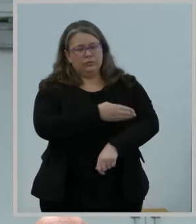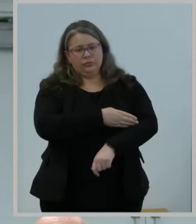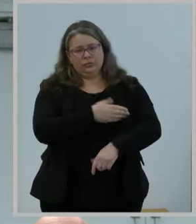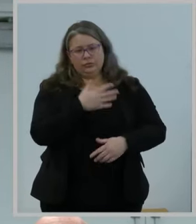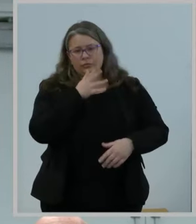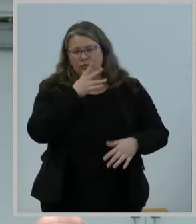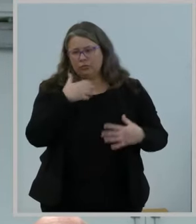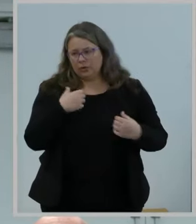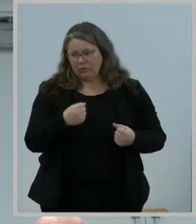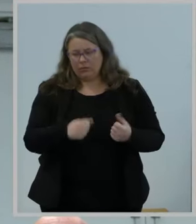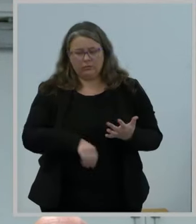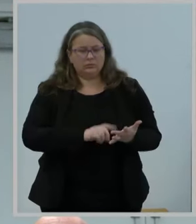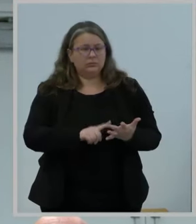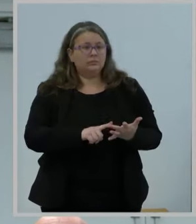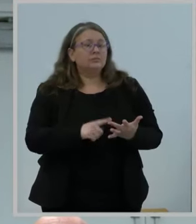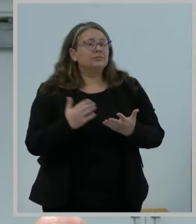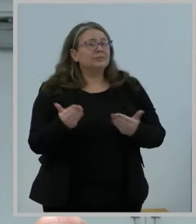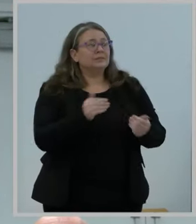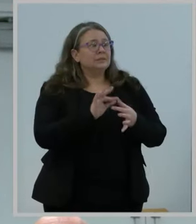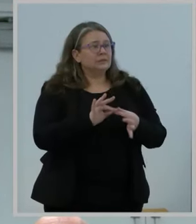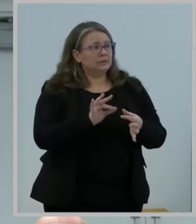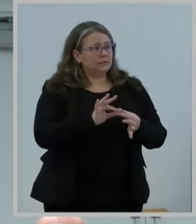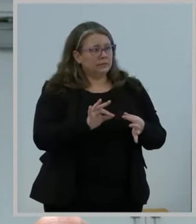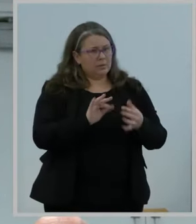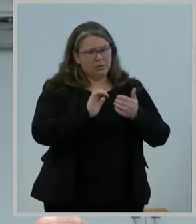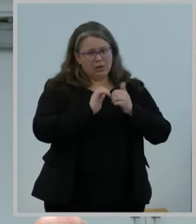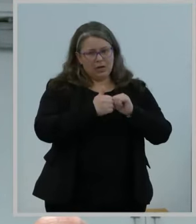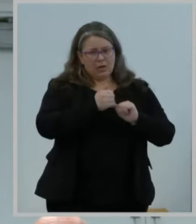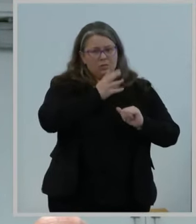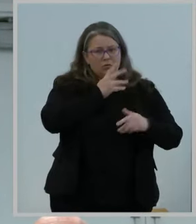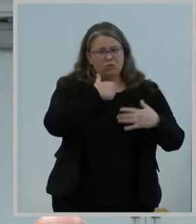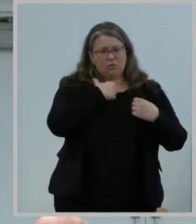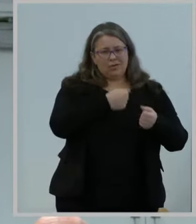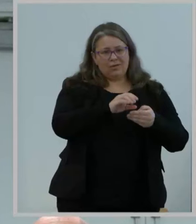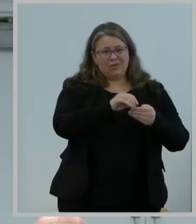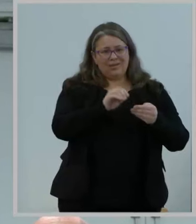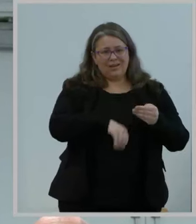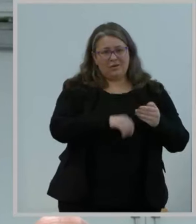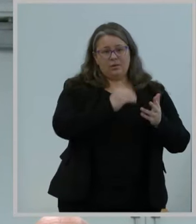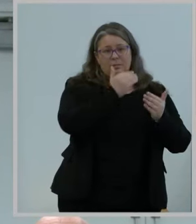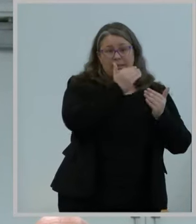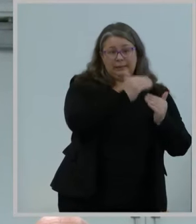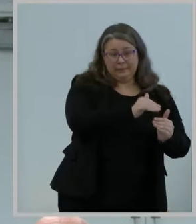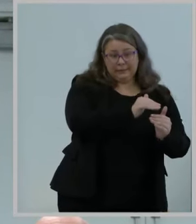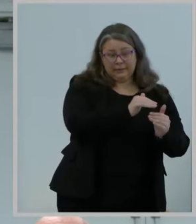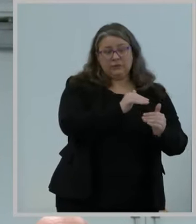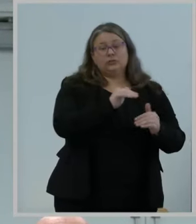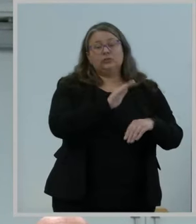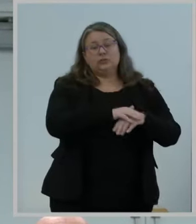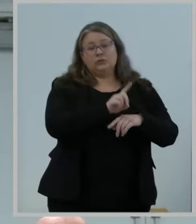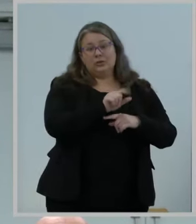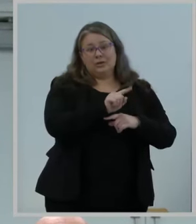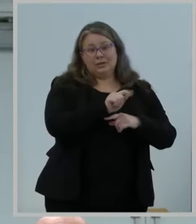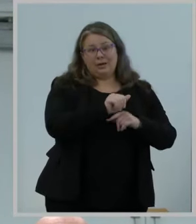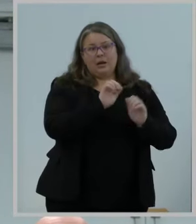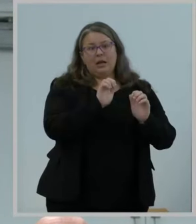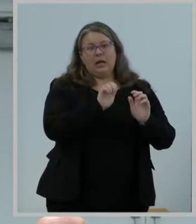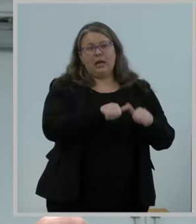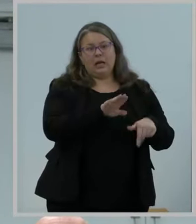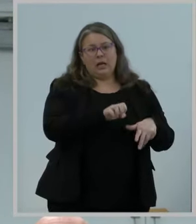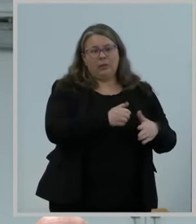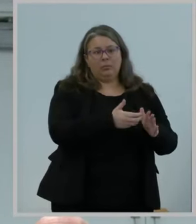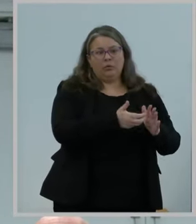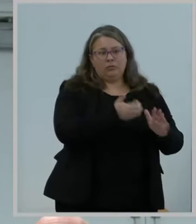certain maternal health outcomes data while still protecting the privacy and confidentiality of these women and their families.